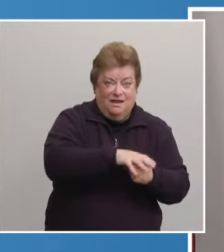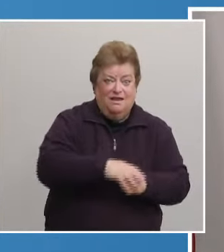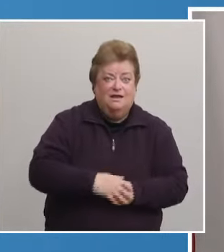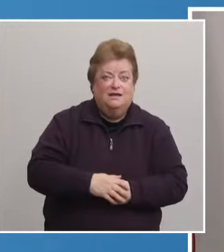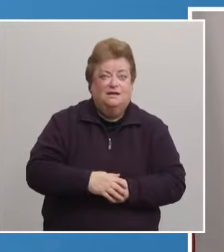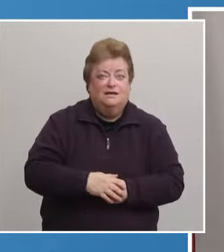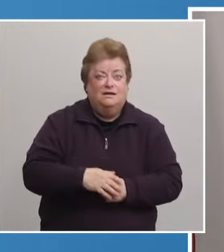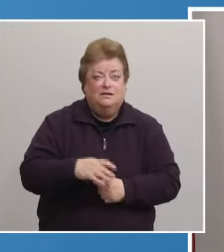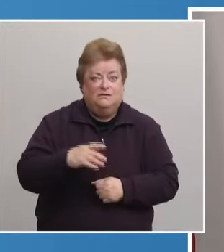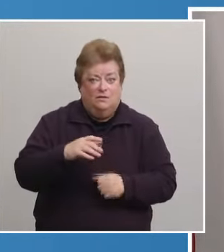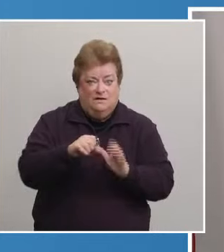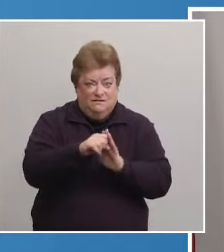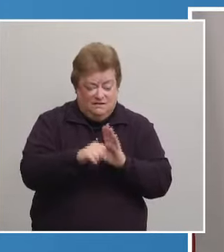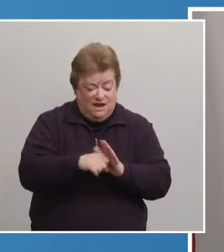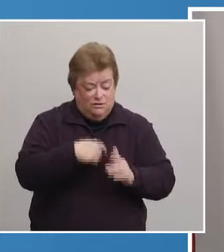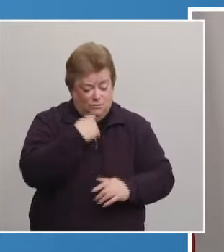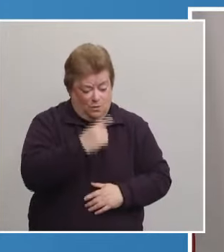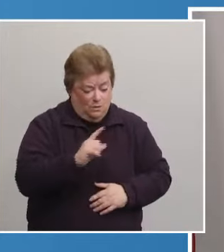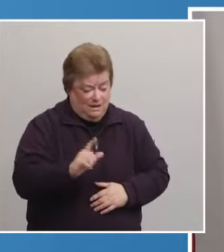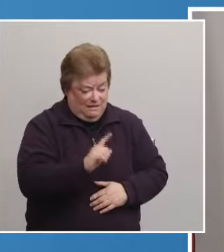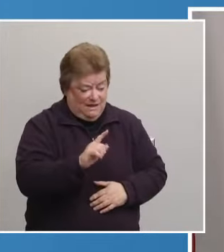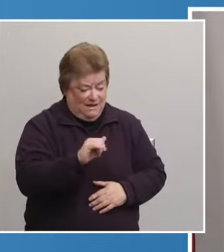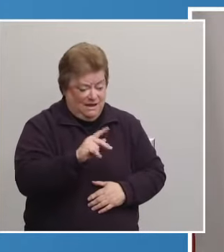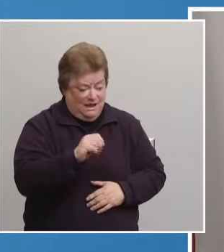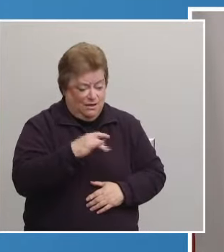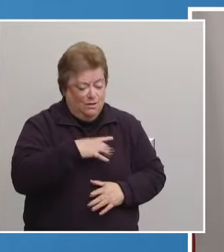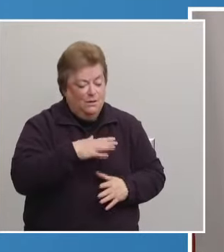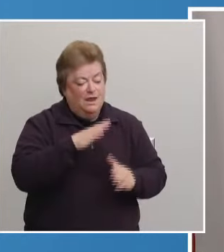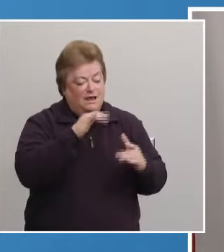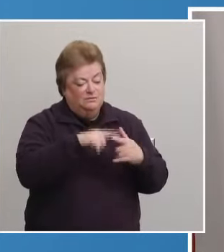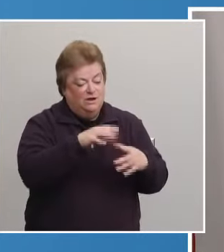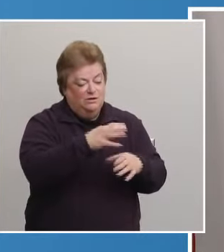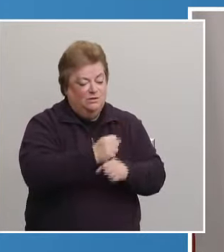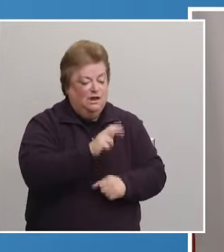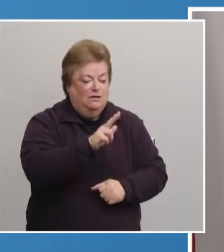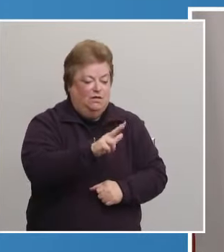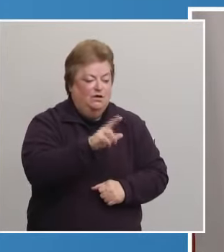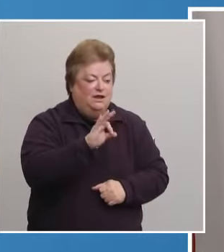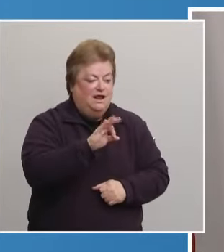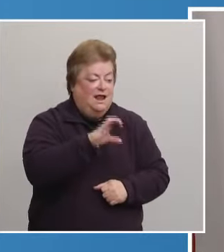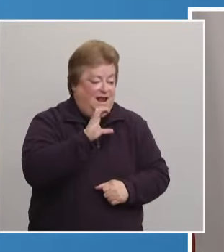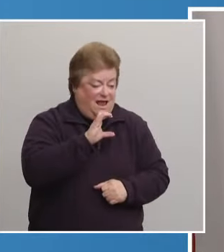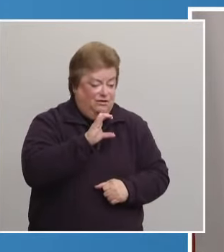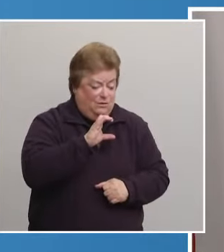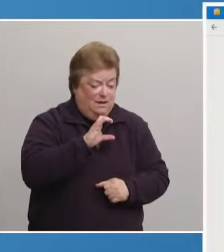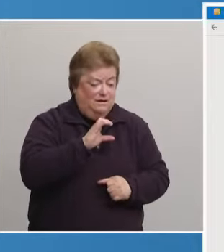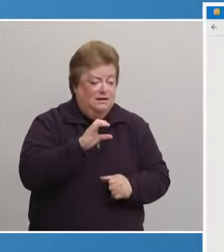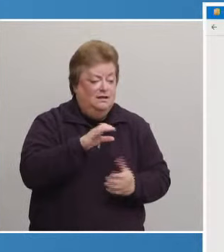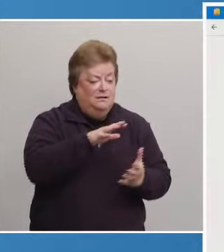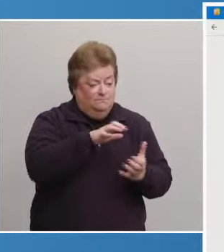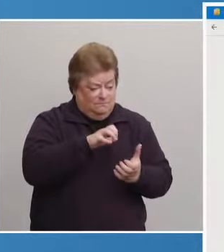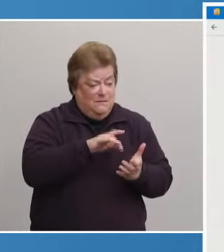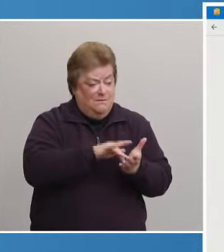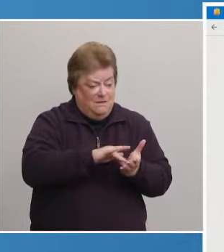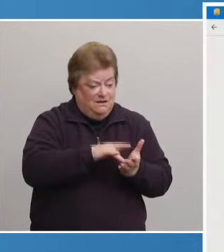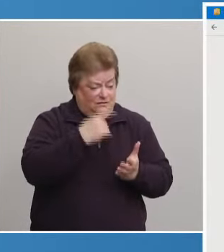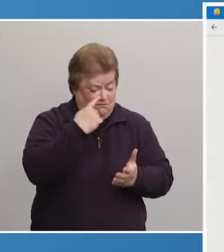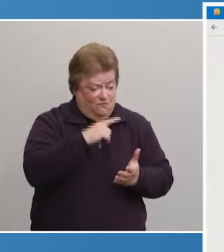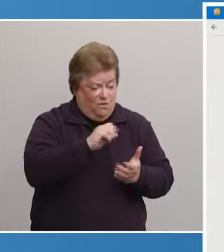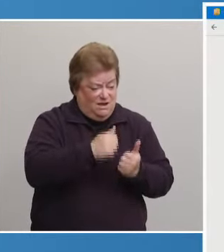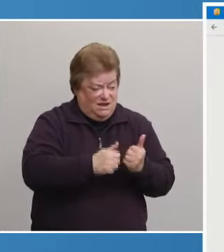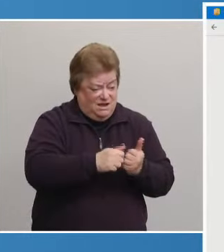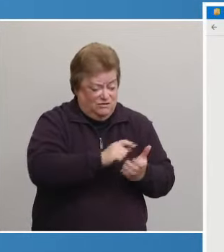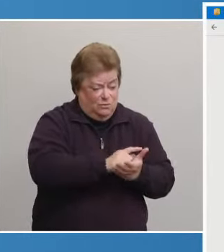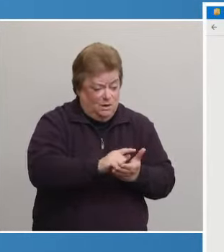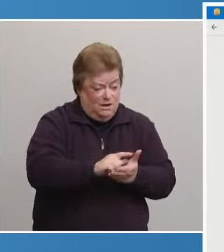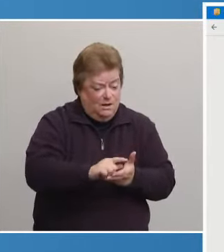told Lincoln and Lancaster County that we can expect to receive about 3900 doses per week for the time being. Although we are hopeful that that